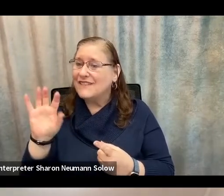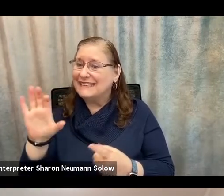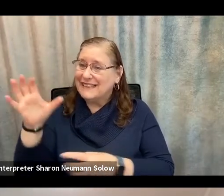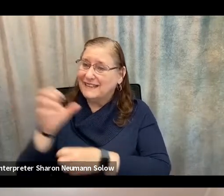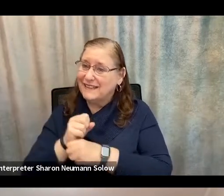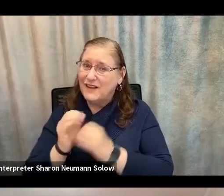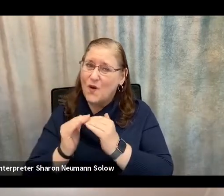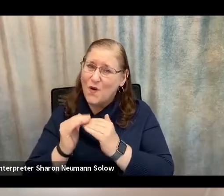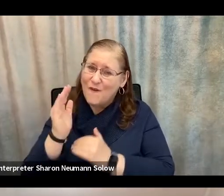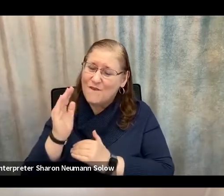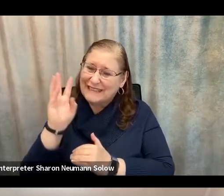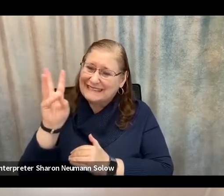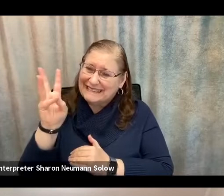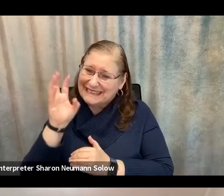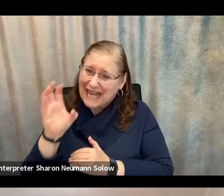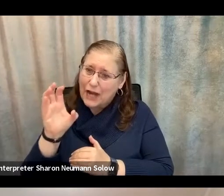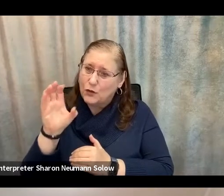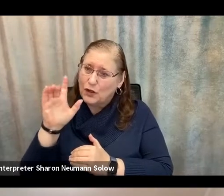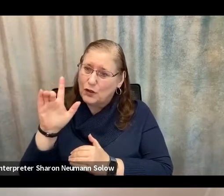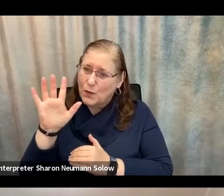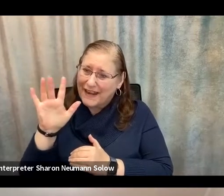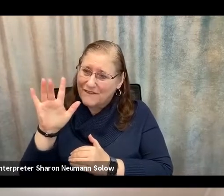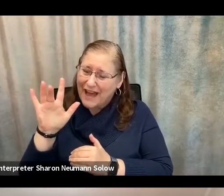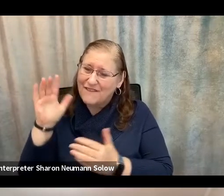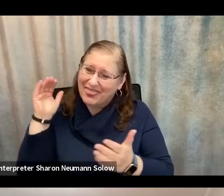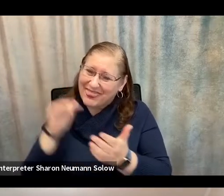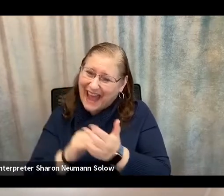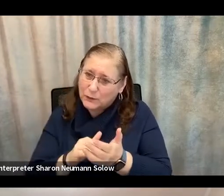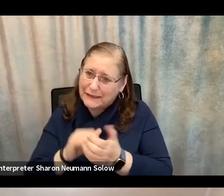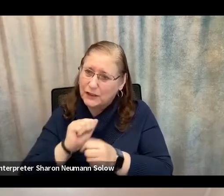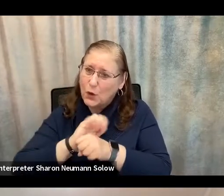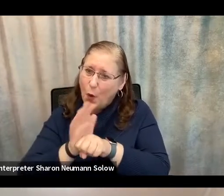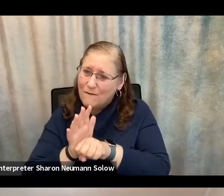625,000 COVID-related reports.